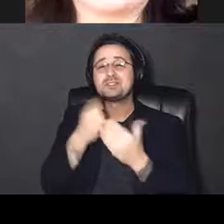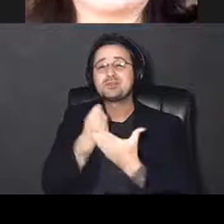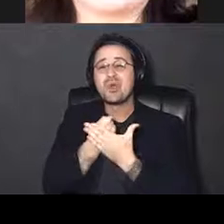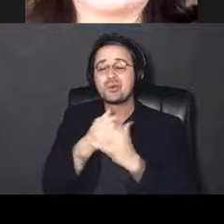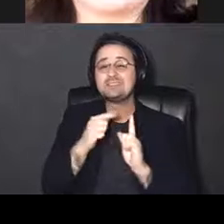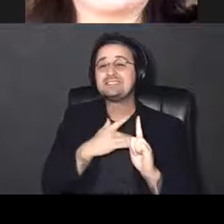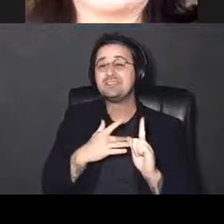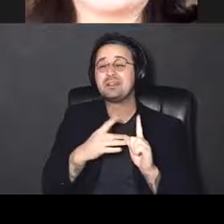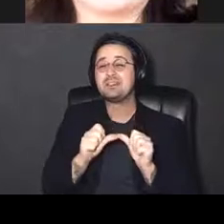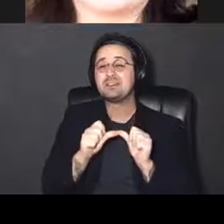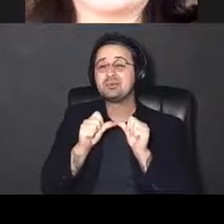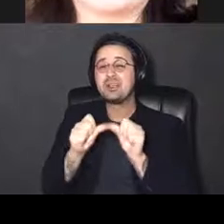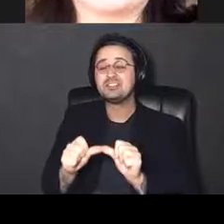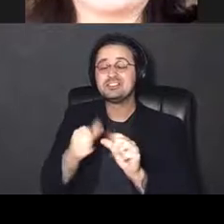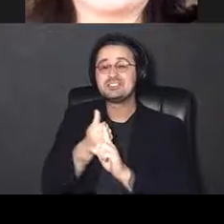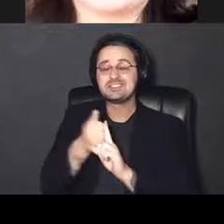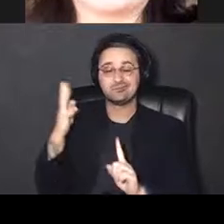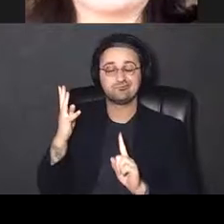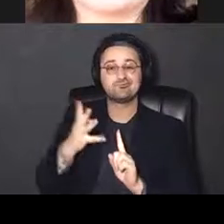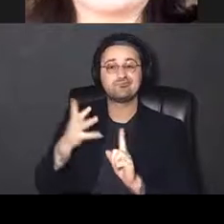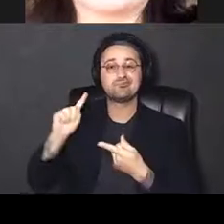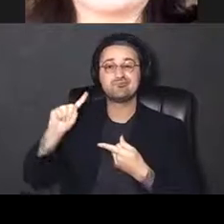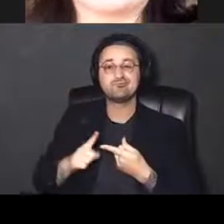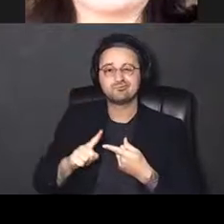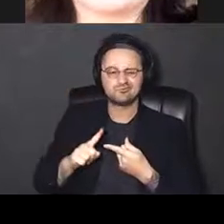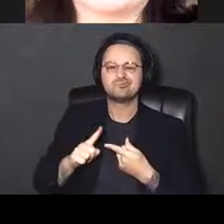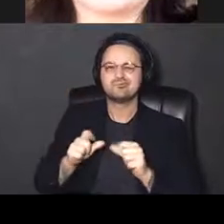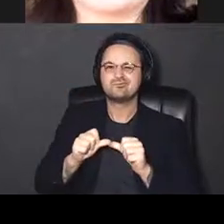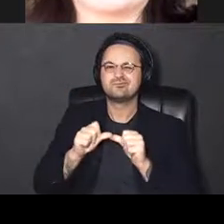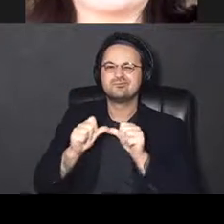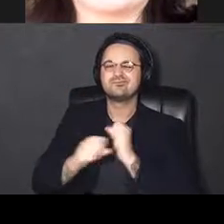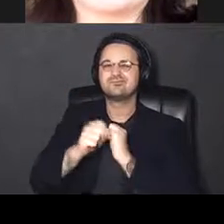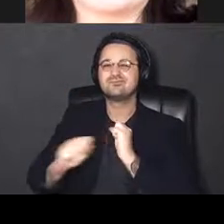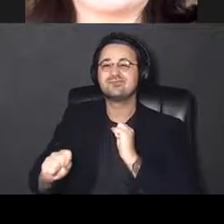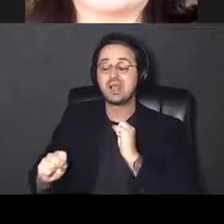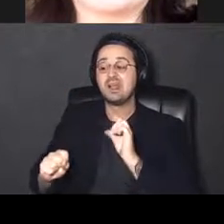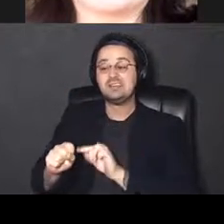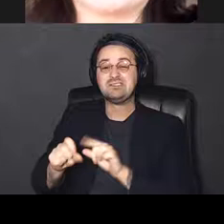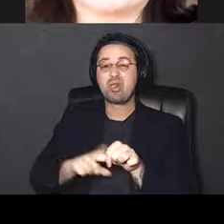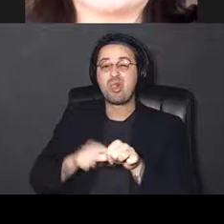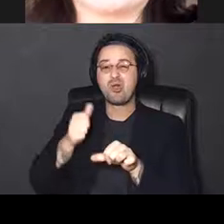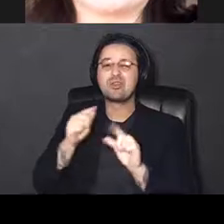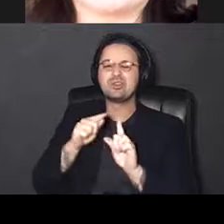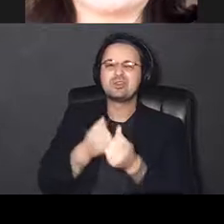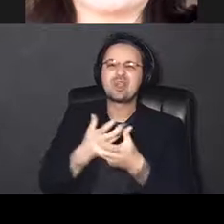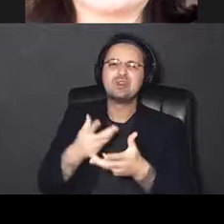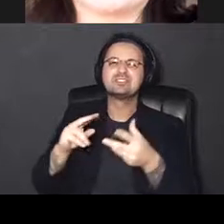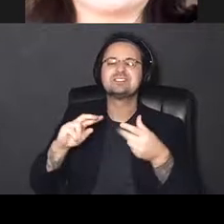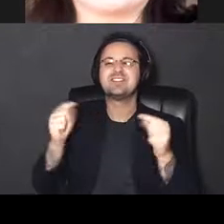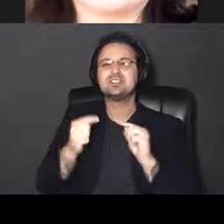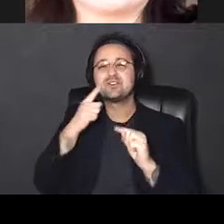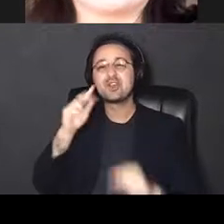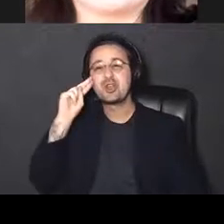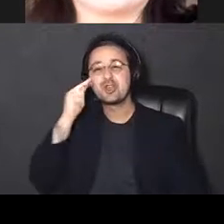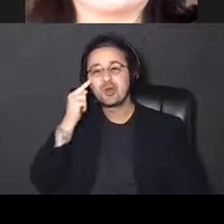duration of ischemia can be quite a bit longer. And because it's quite a bit longer, this produces injury to neurons, glial cells,